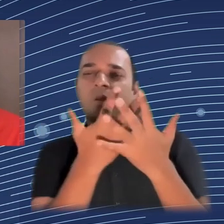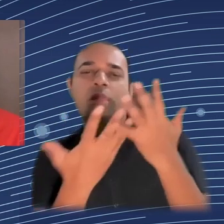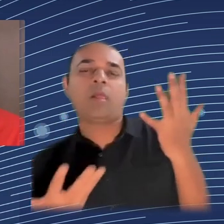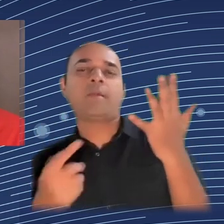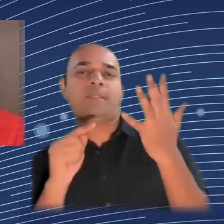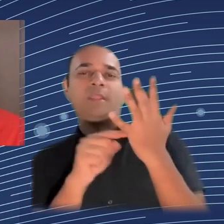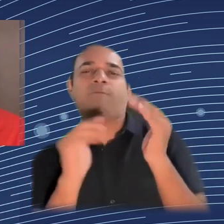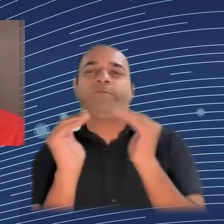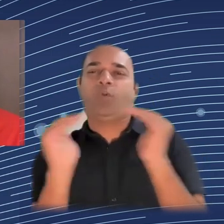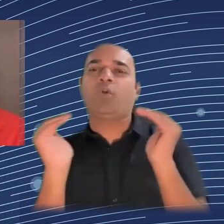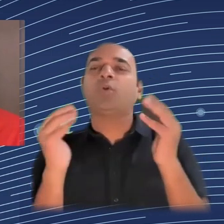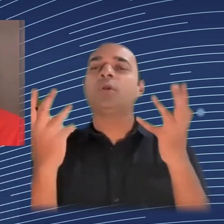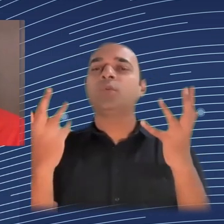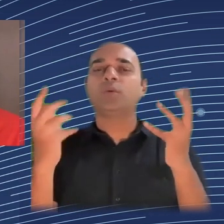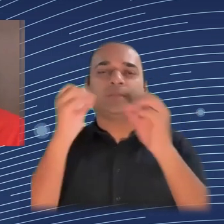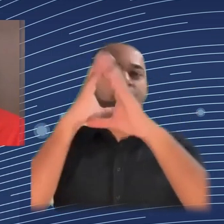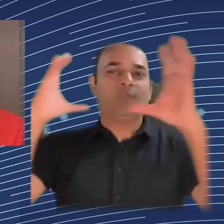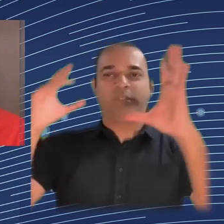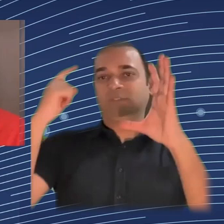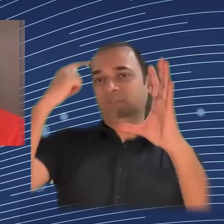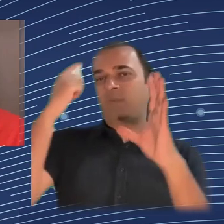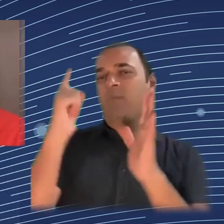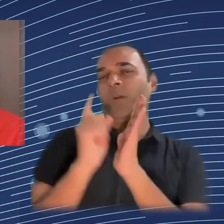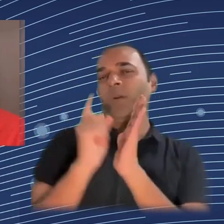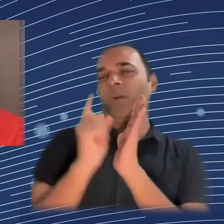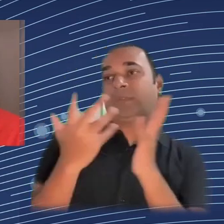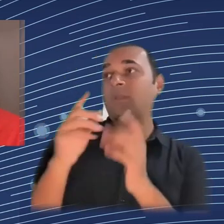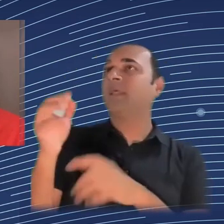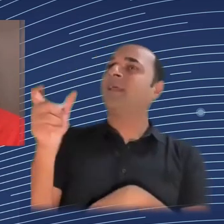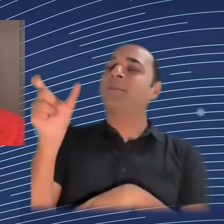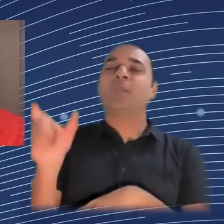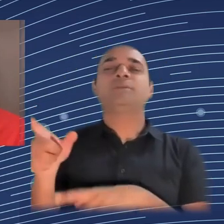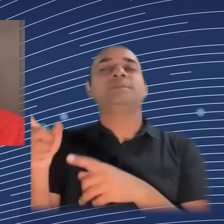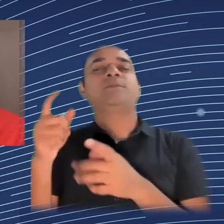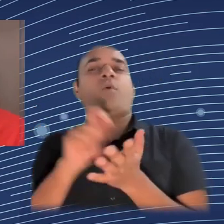you would like to see implemented? Anything. Anything.